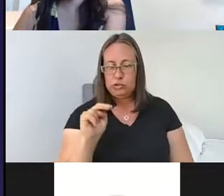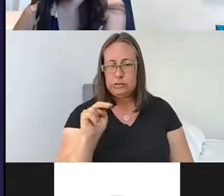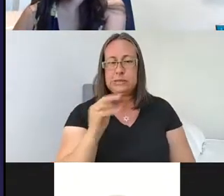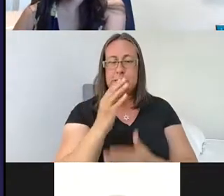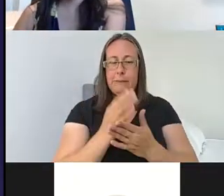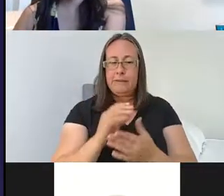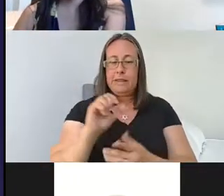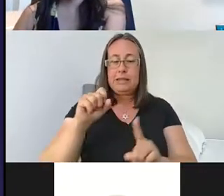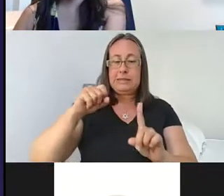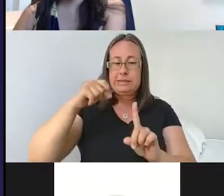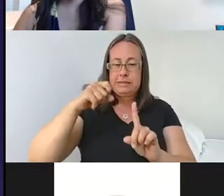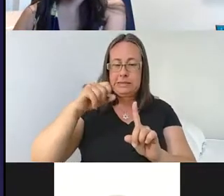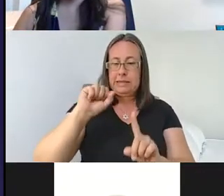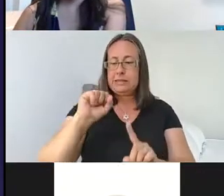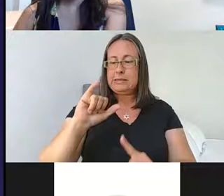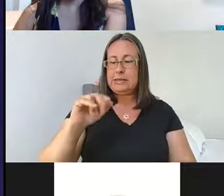cardiac arrest.